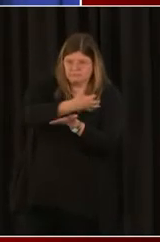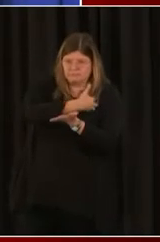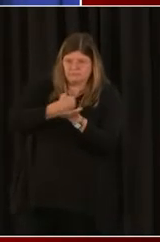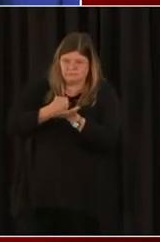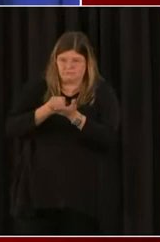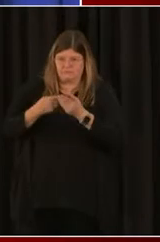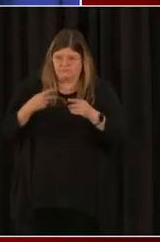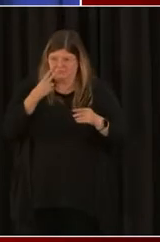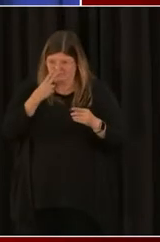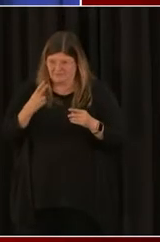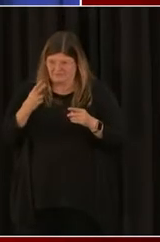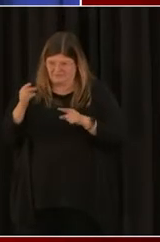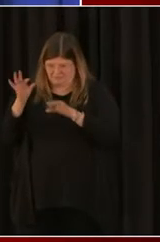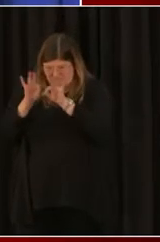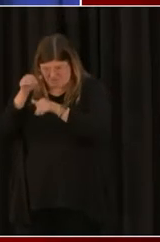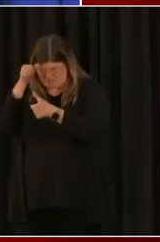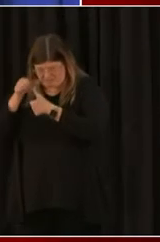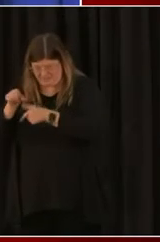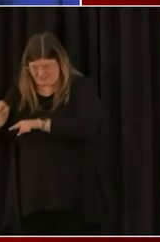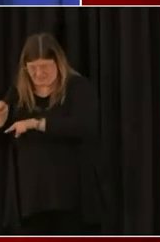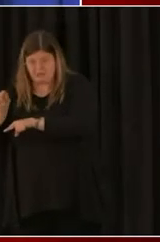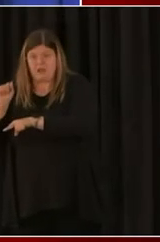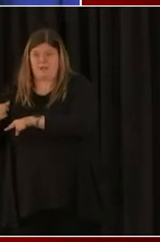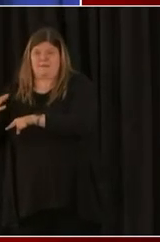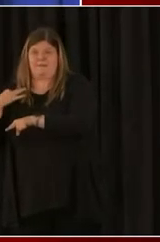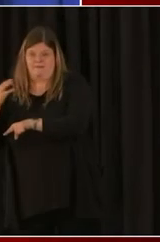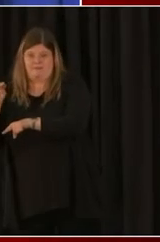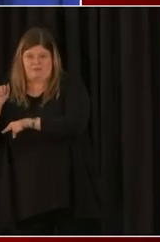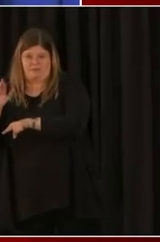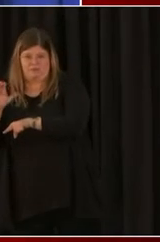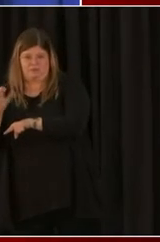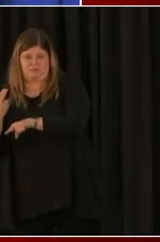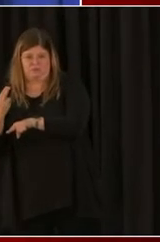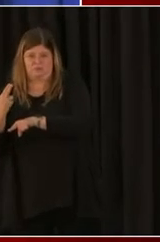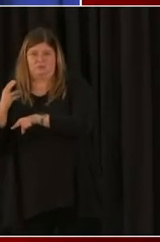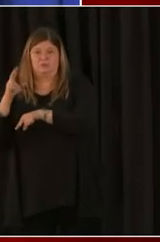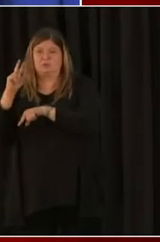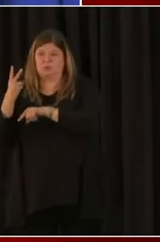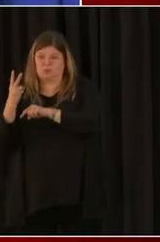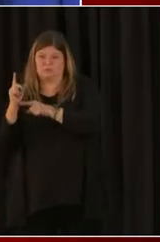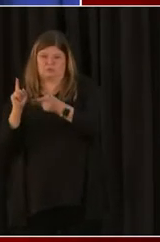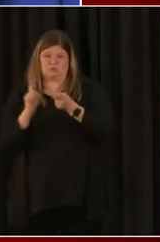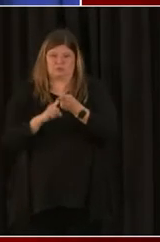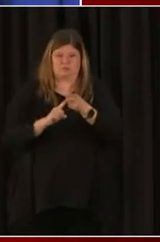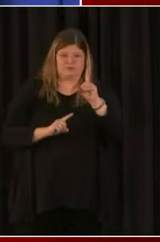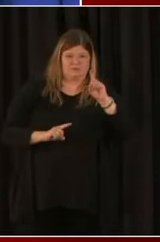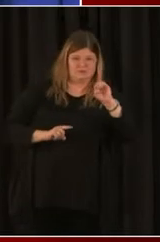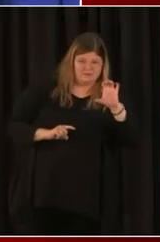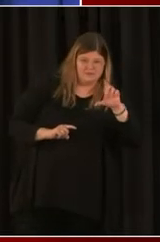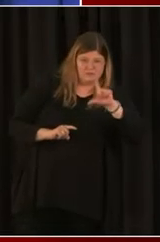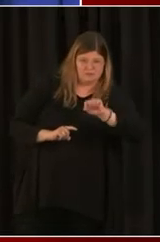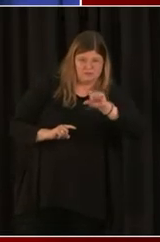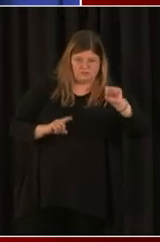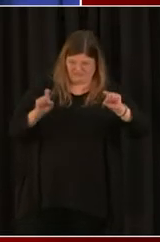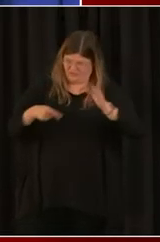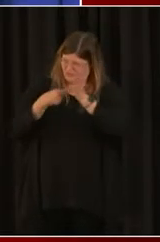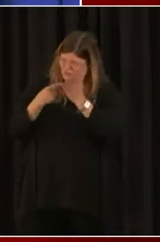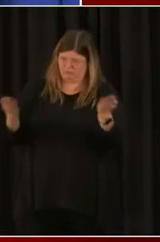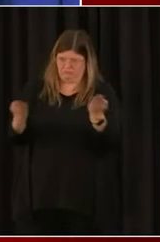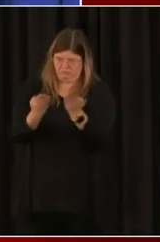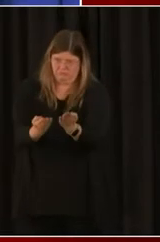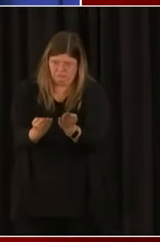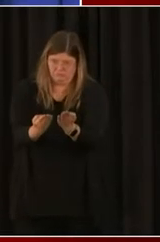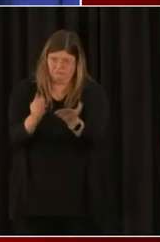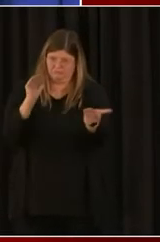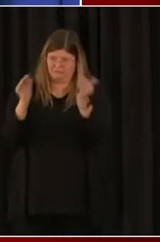March 2nd, 2020 and December 31. Now, that's important because some of our restaurants and retailers at certain times of the